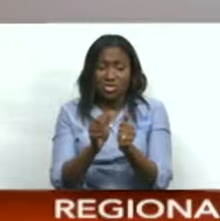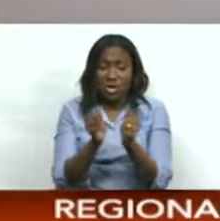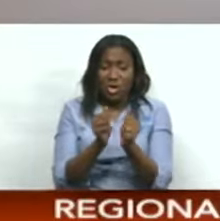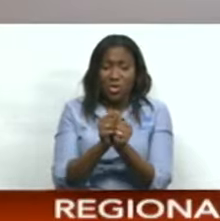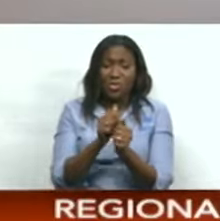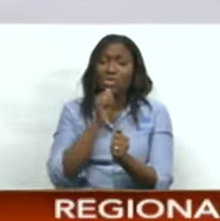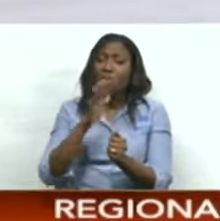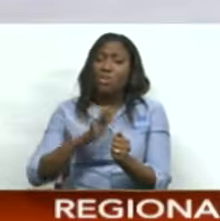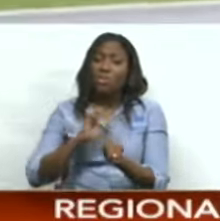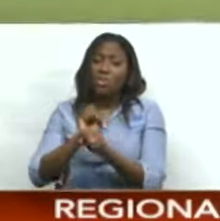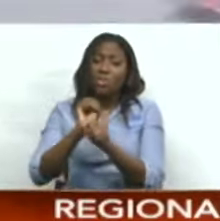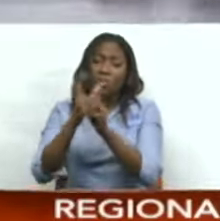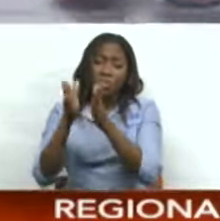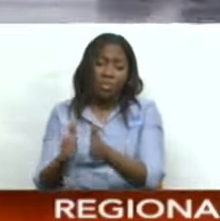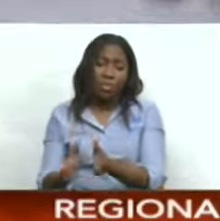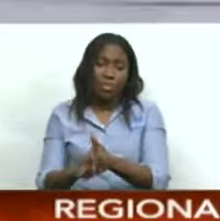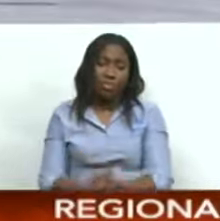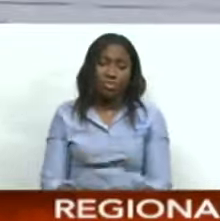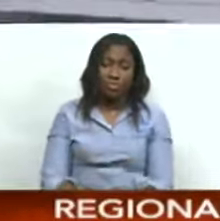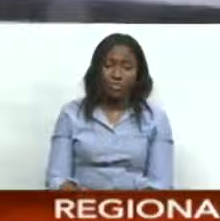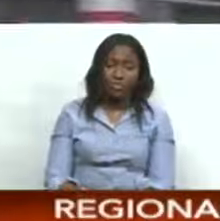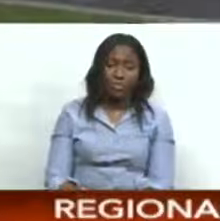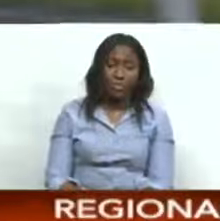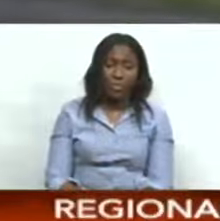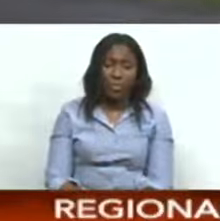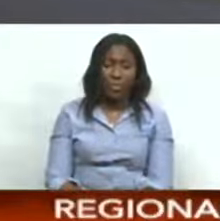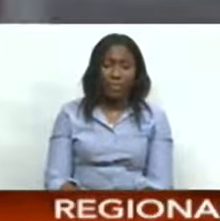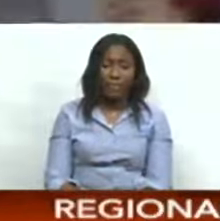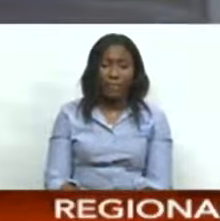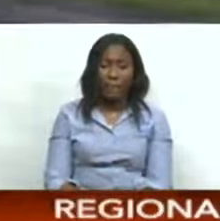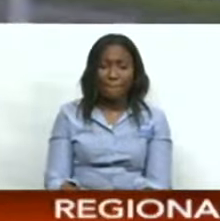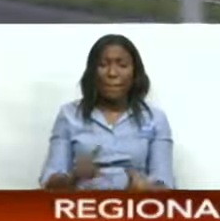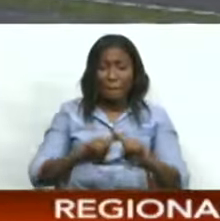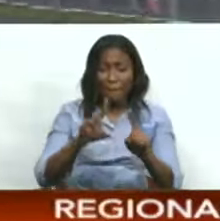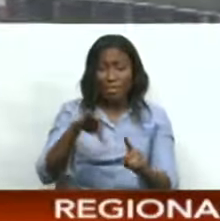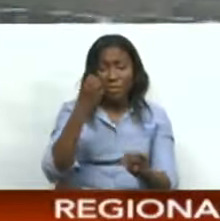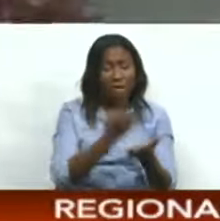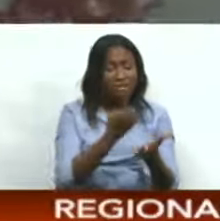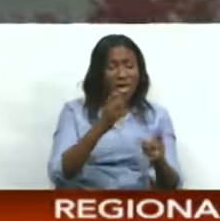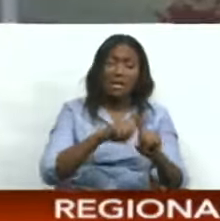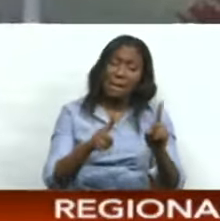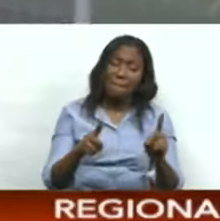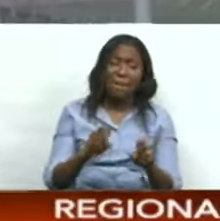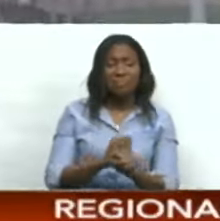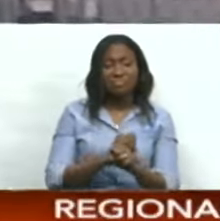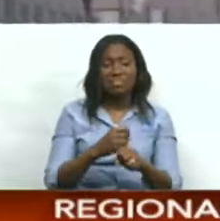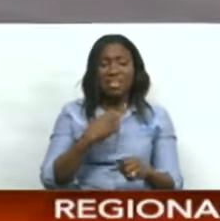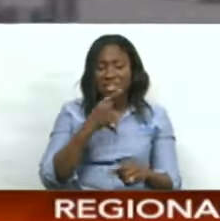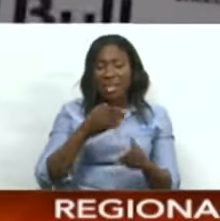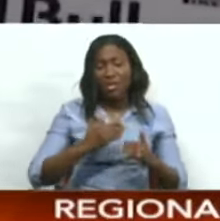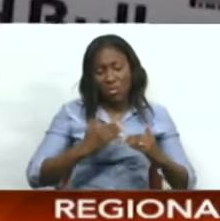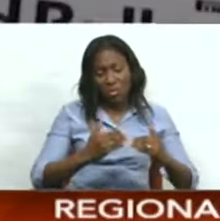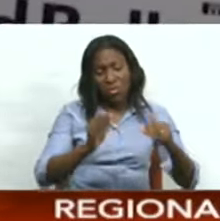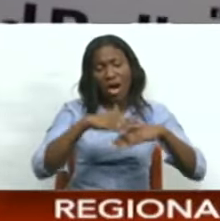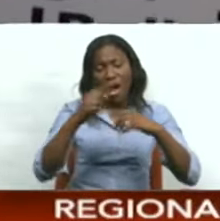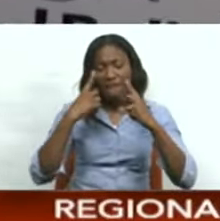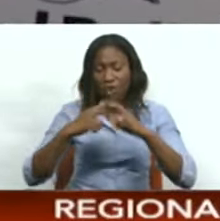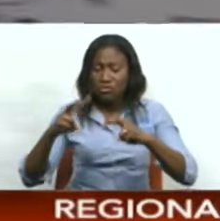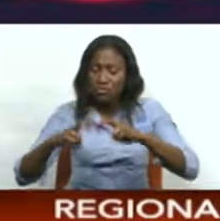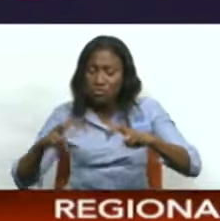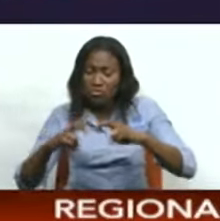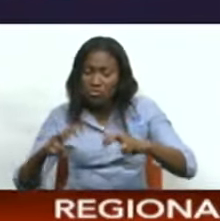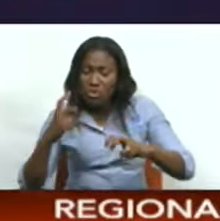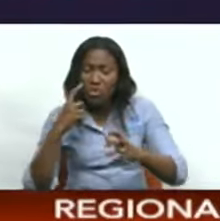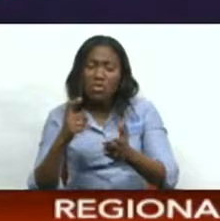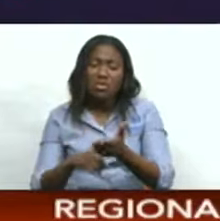messages toward a female colleague were leaked. Horner was cleared on Wednesday after an internal investigation into his behaviour,